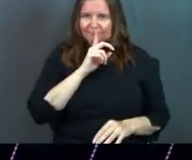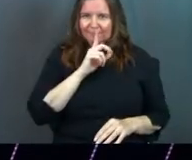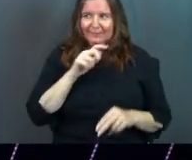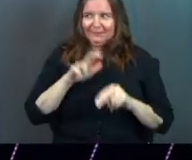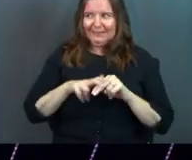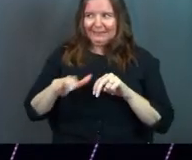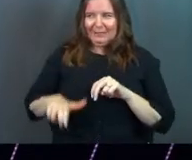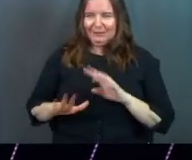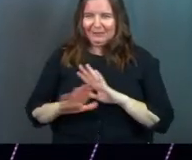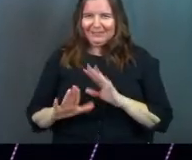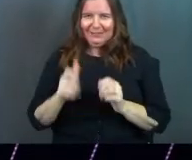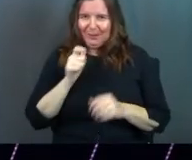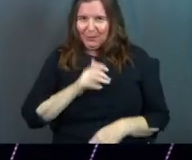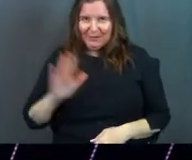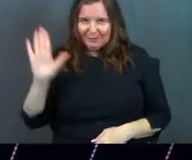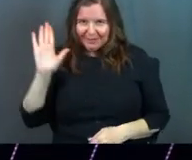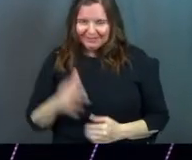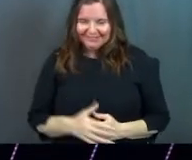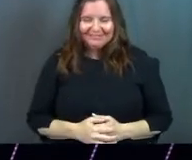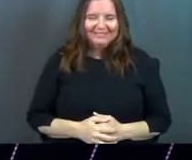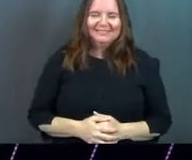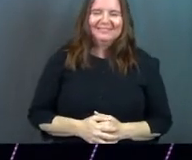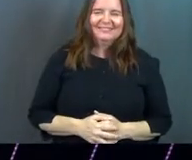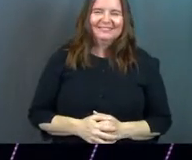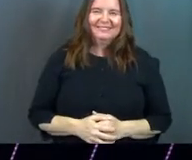She's sitting next to you. Don't raise your hand.